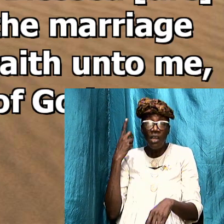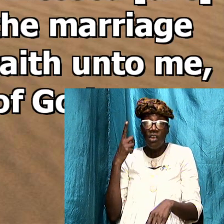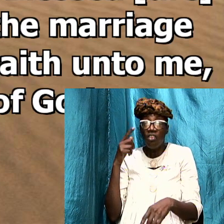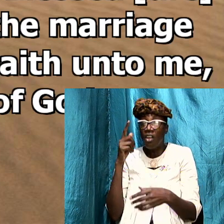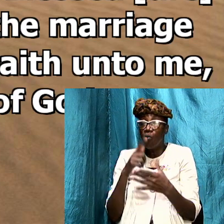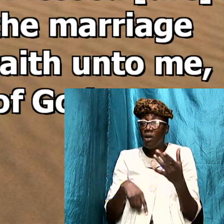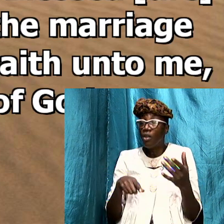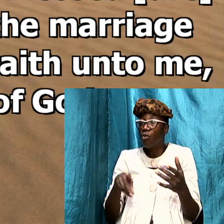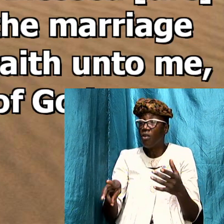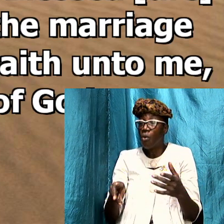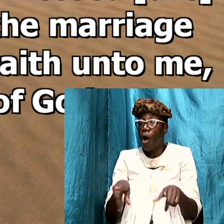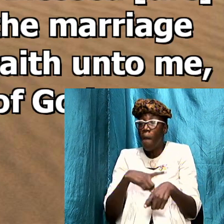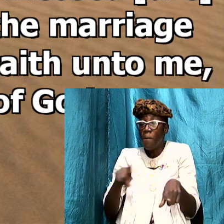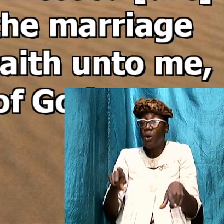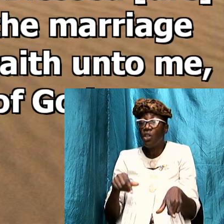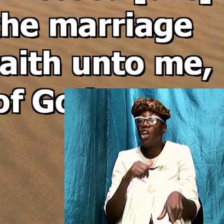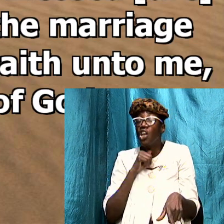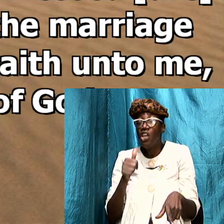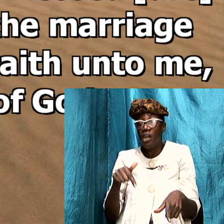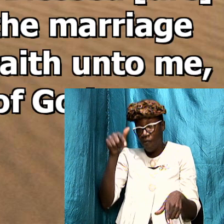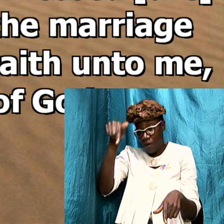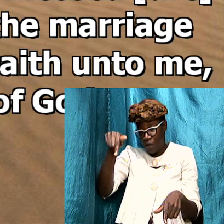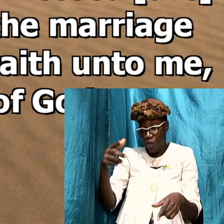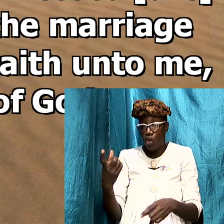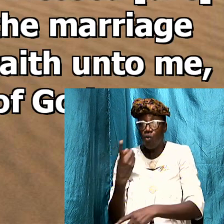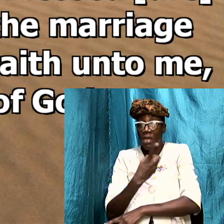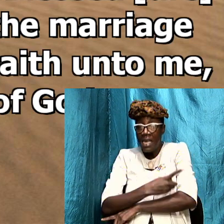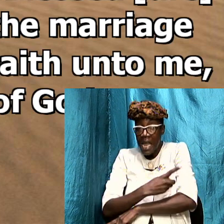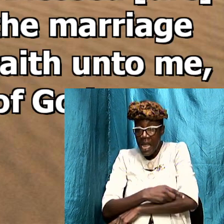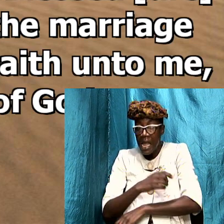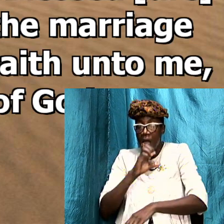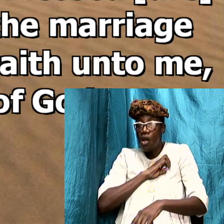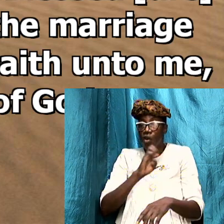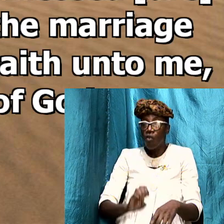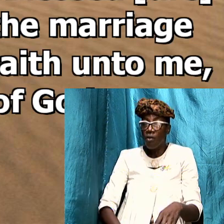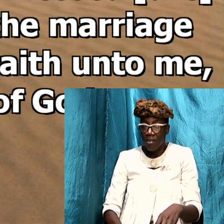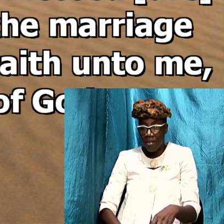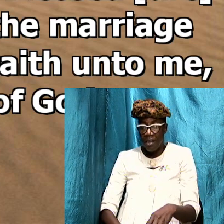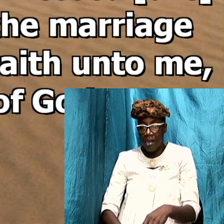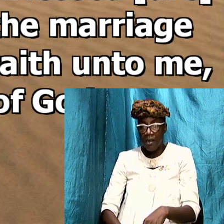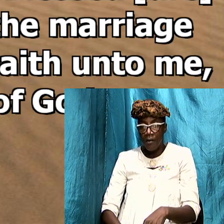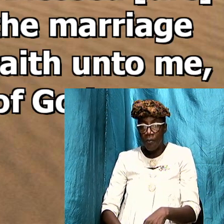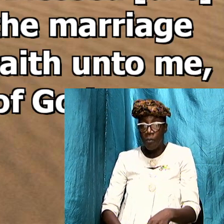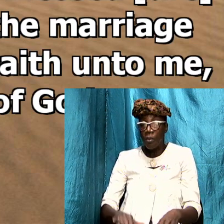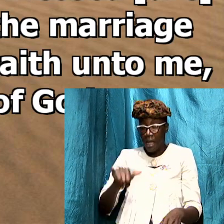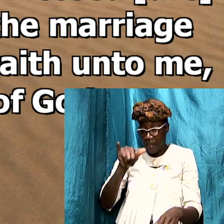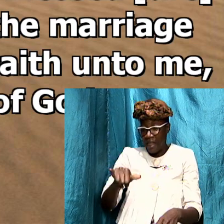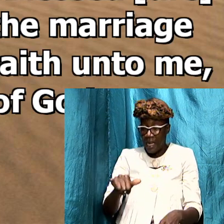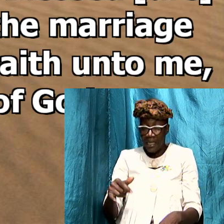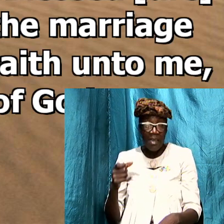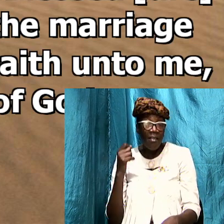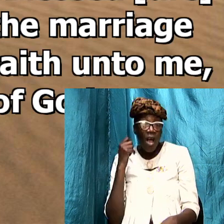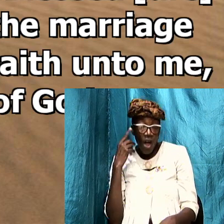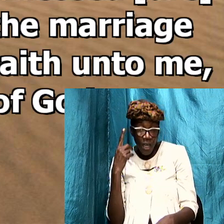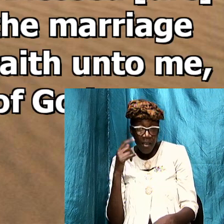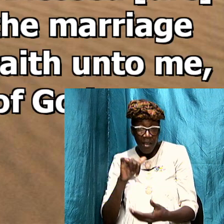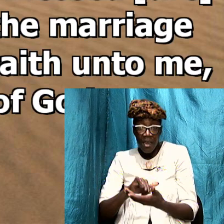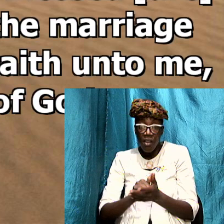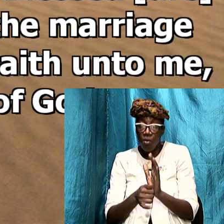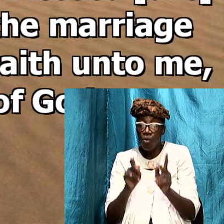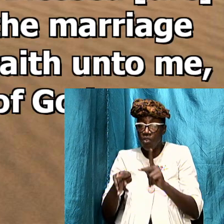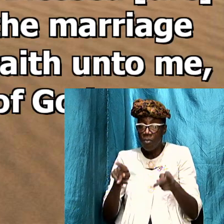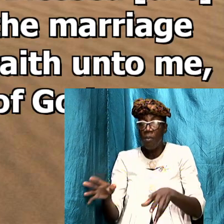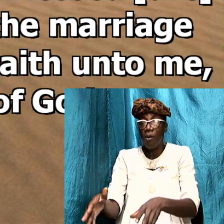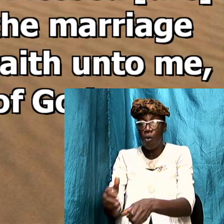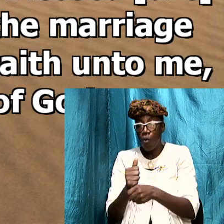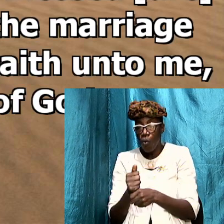Christians even today Christians it is totally not for us and that is the view that those persons hold